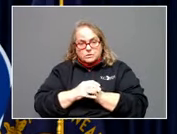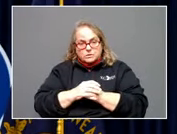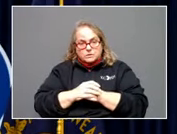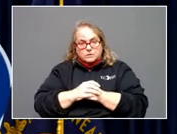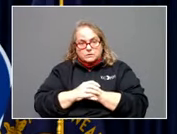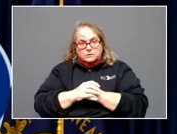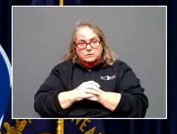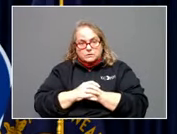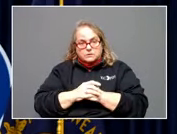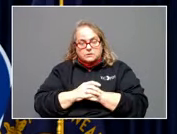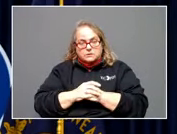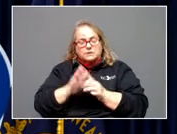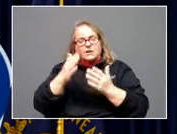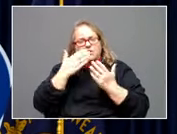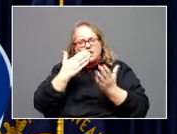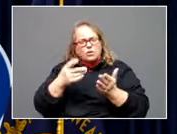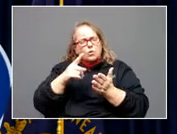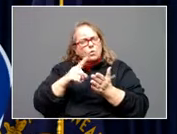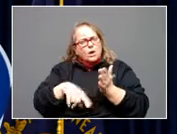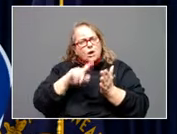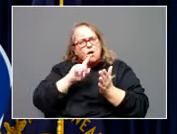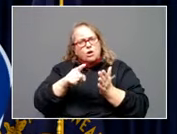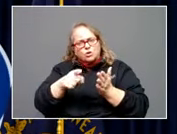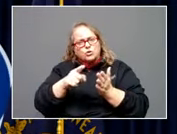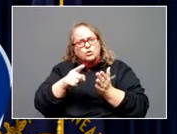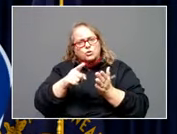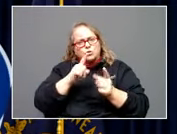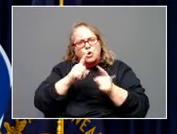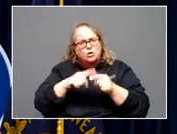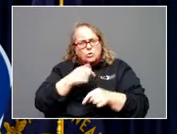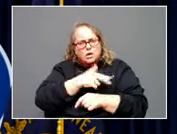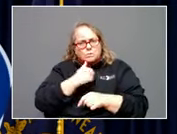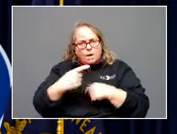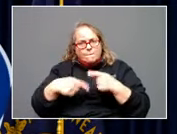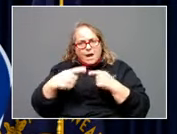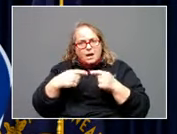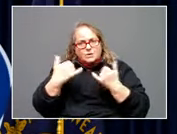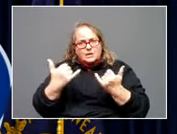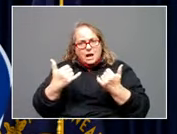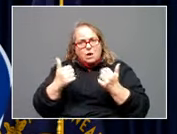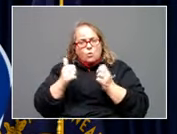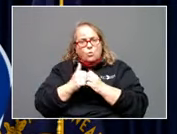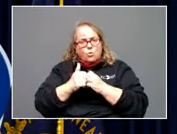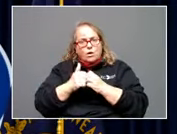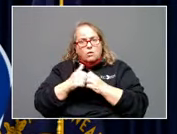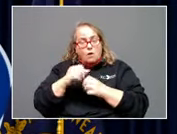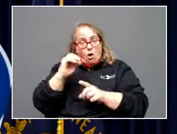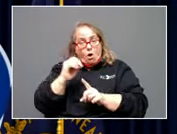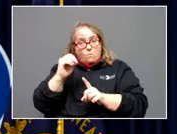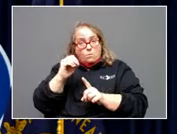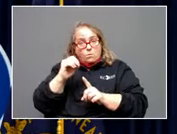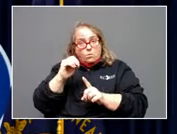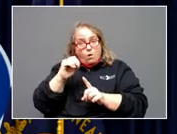Hi, Governor. What are you talking to hospitals about right now regarding the Omicron variant? And are any